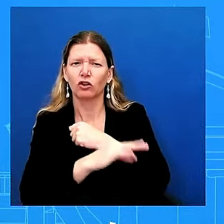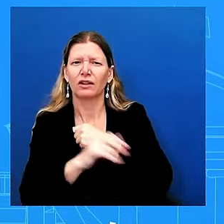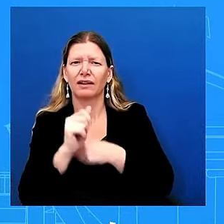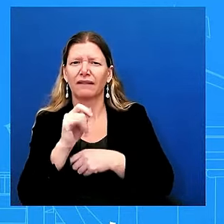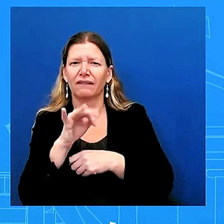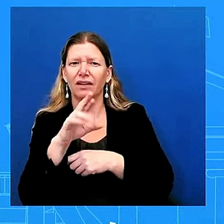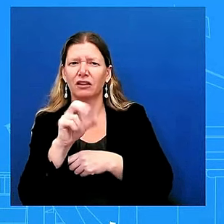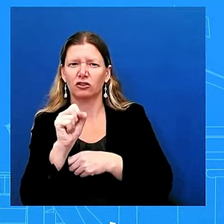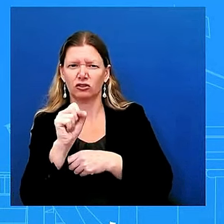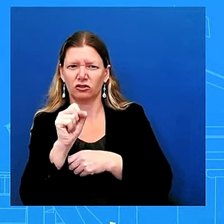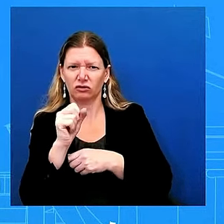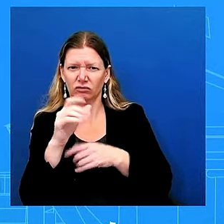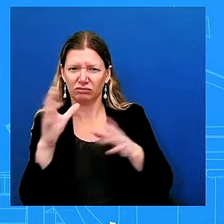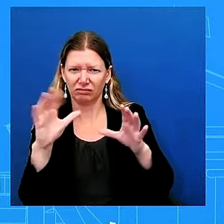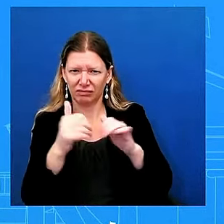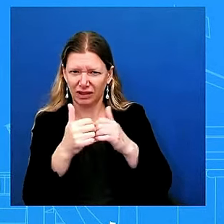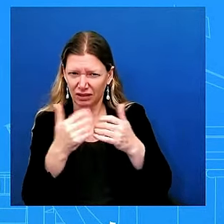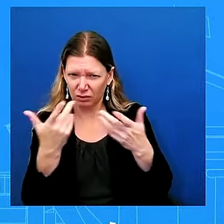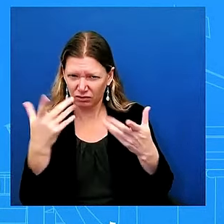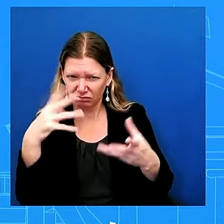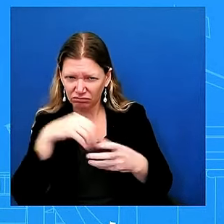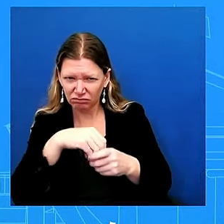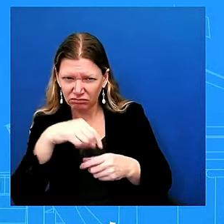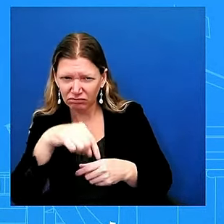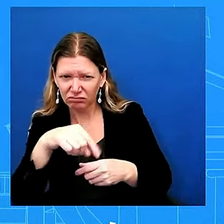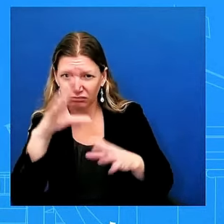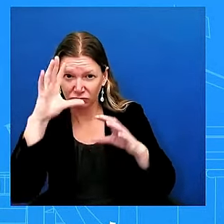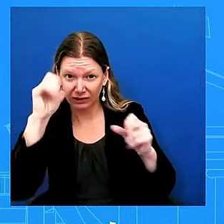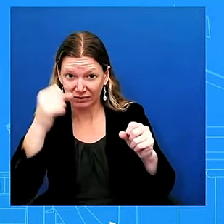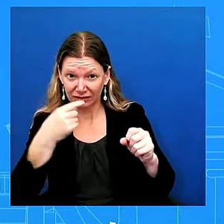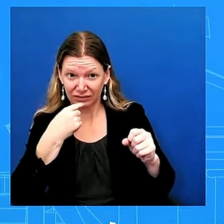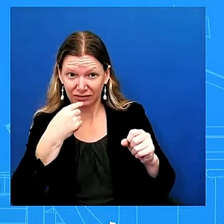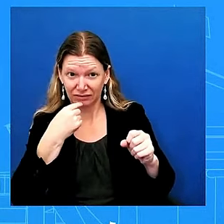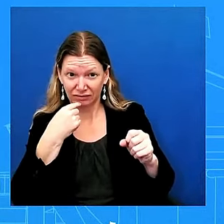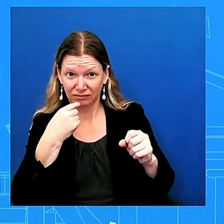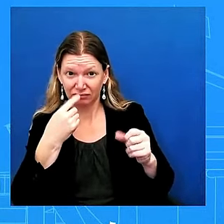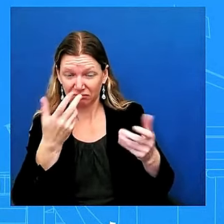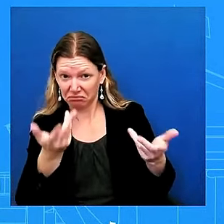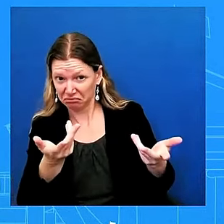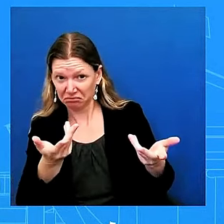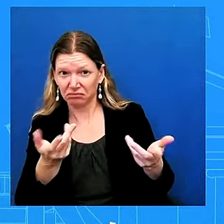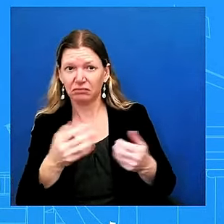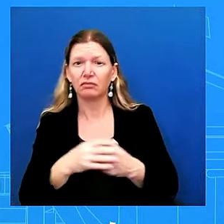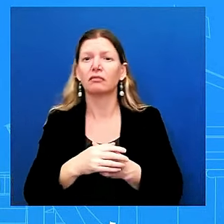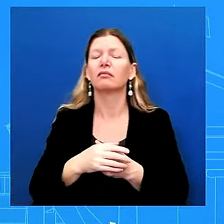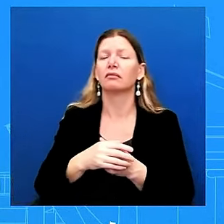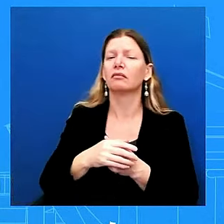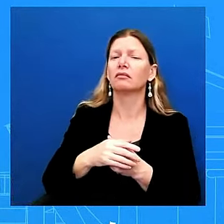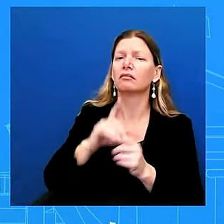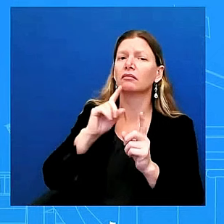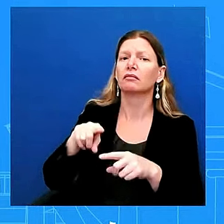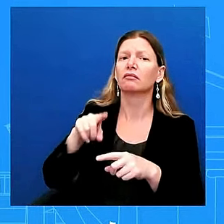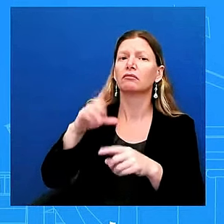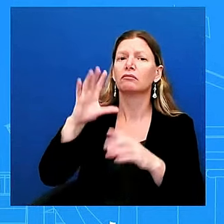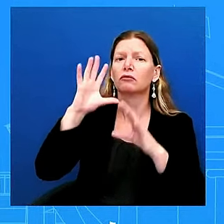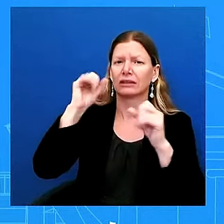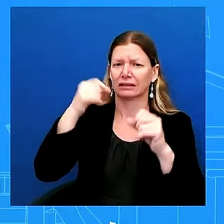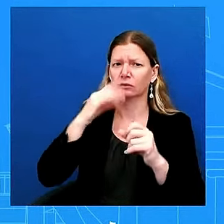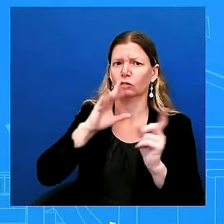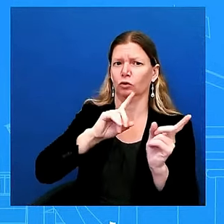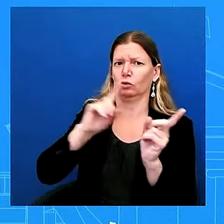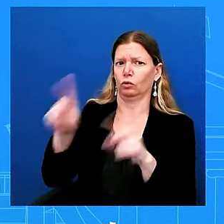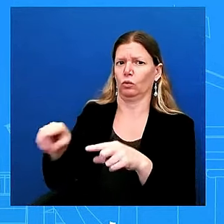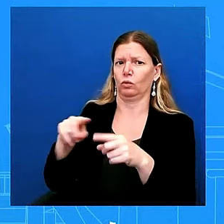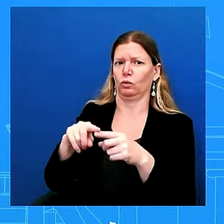go to the continent he has said that he was going to do that he wanted to keep his promise angola makes a lot of sense